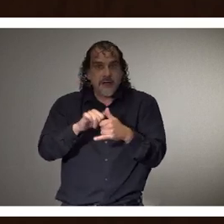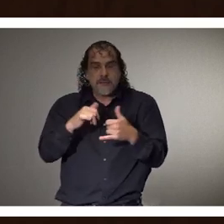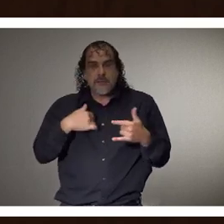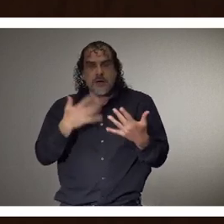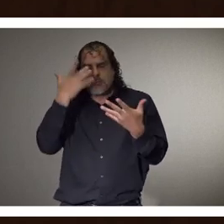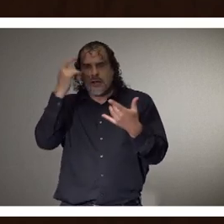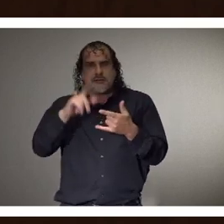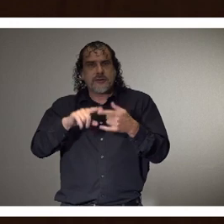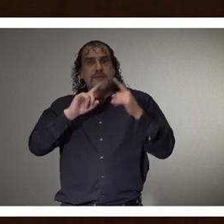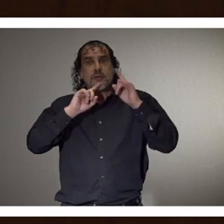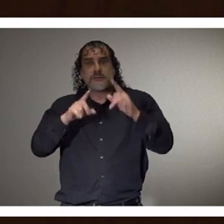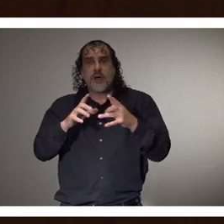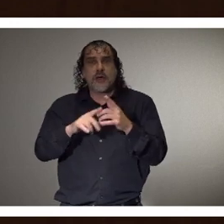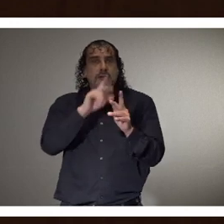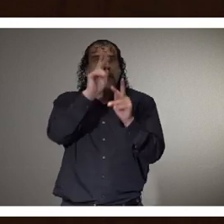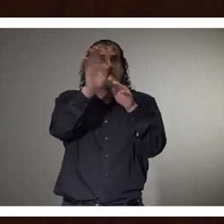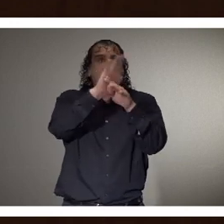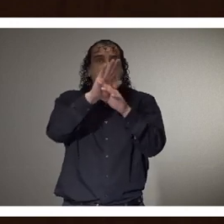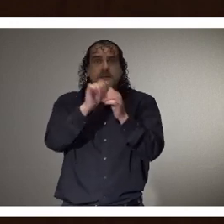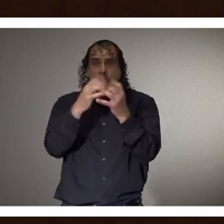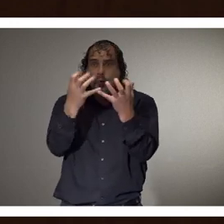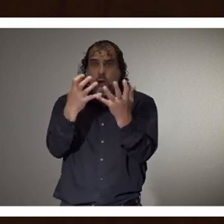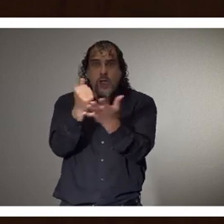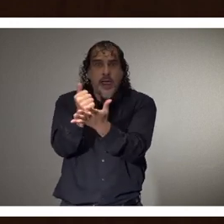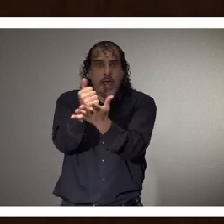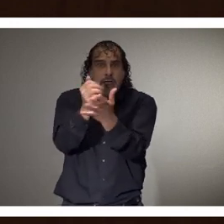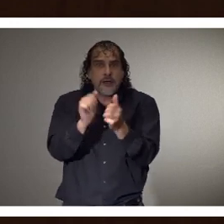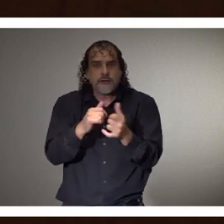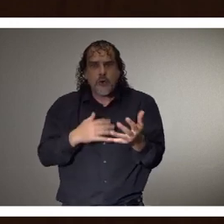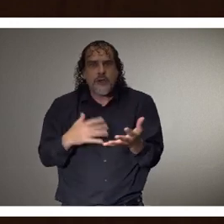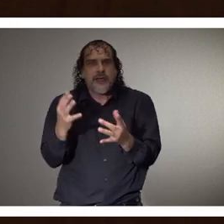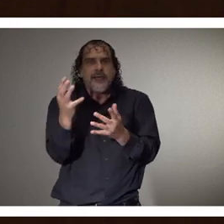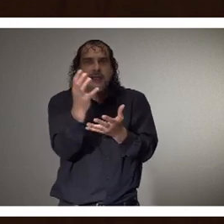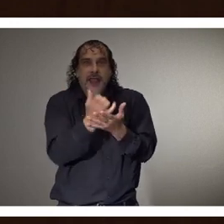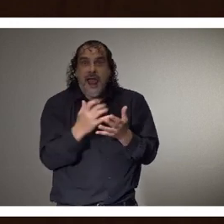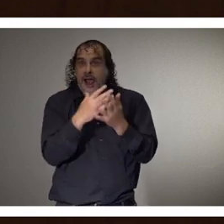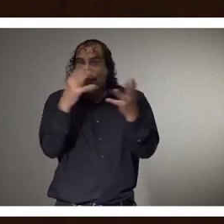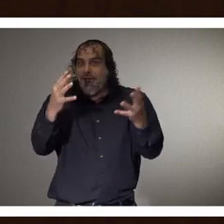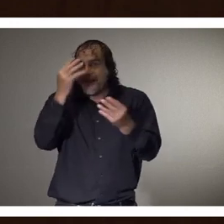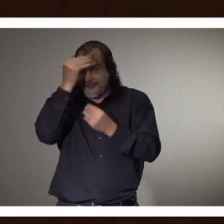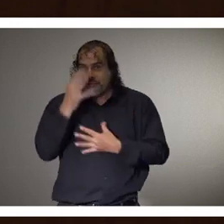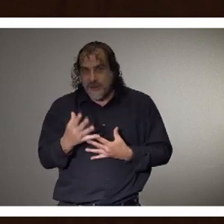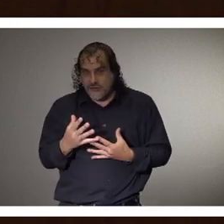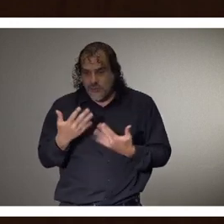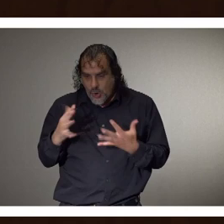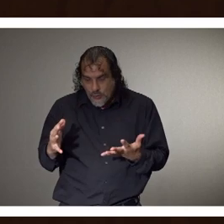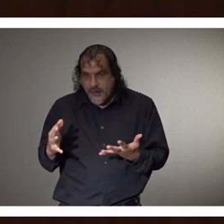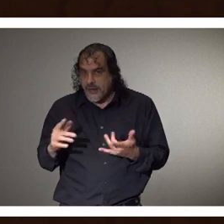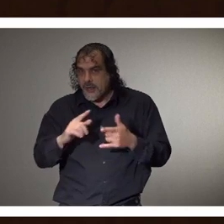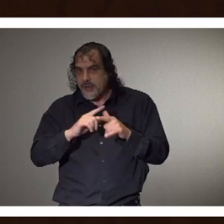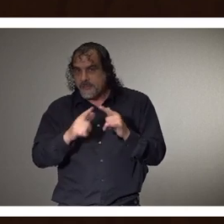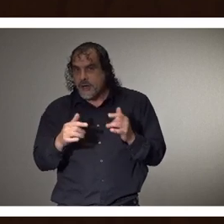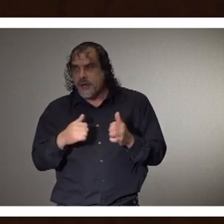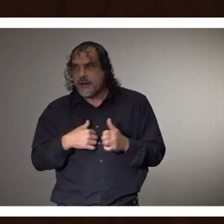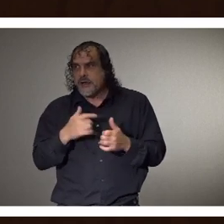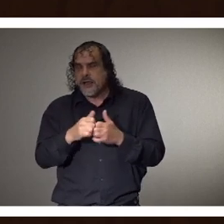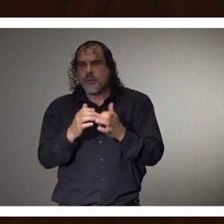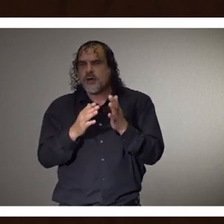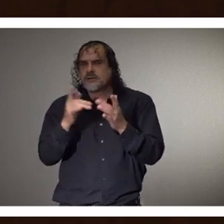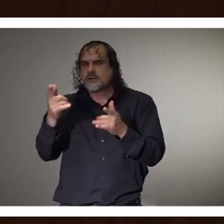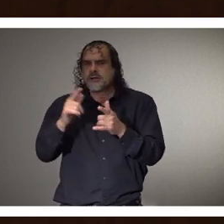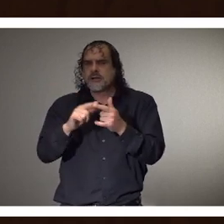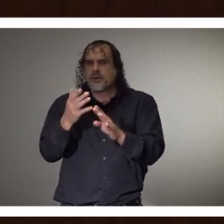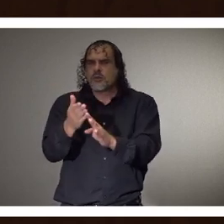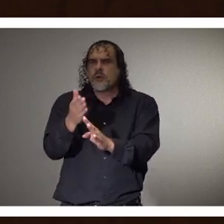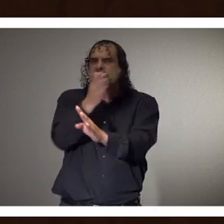um, you know, desire to want to help. We were able to collect a lot of these. Um, so we, we've collected a lot, but, uh, it was an initiative that, that